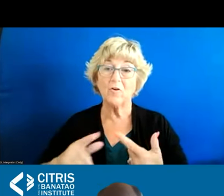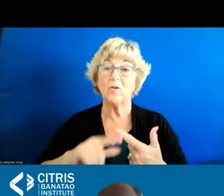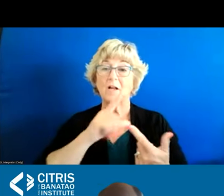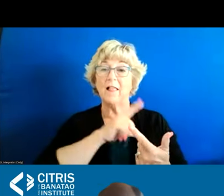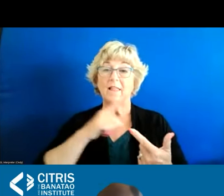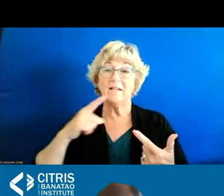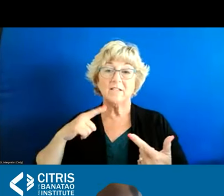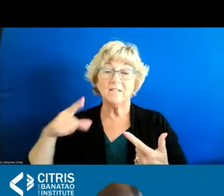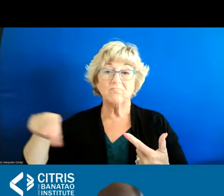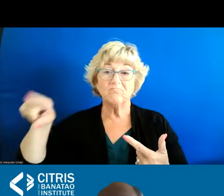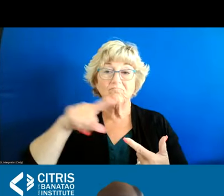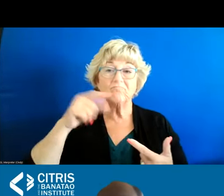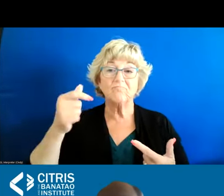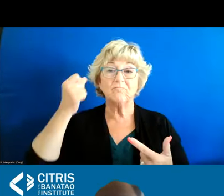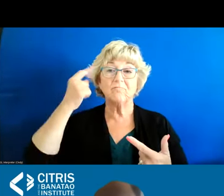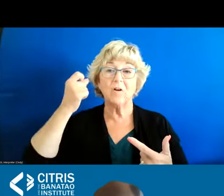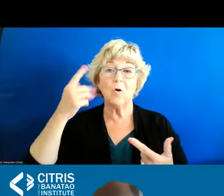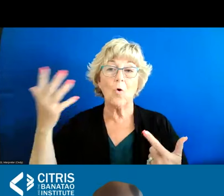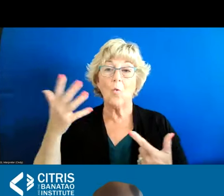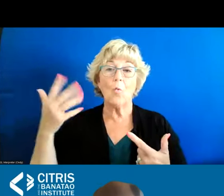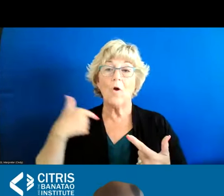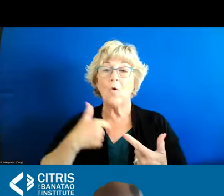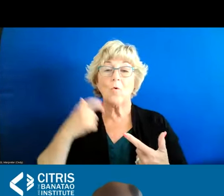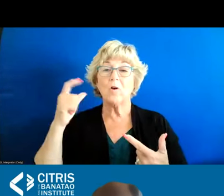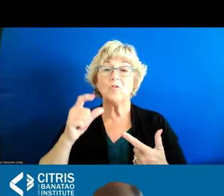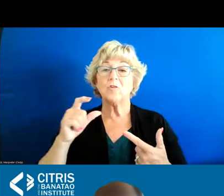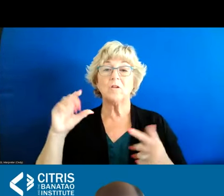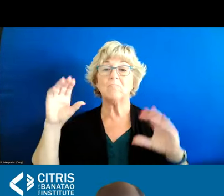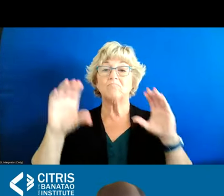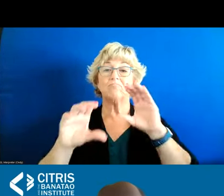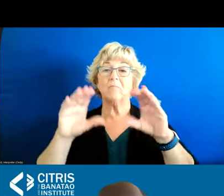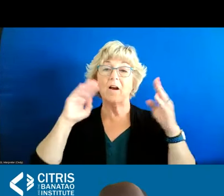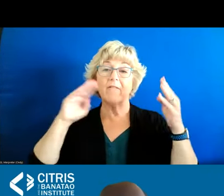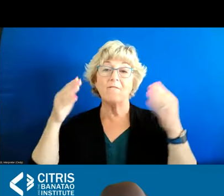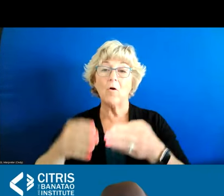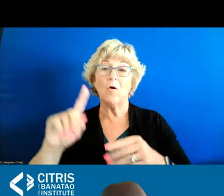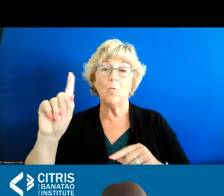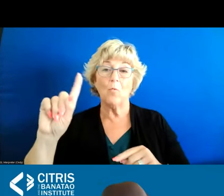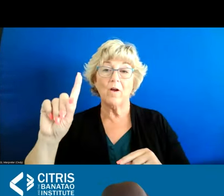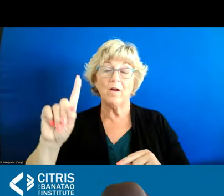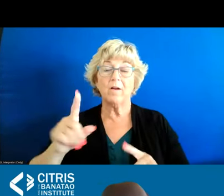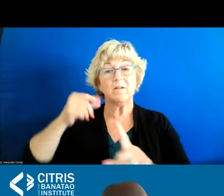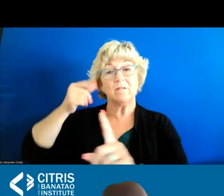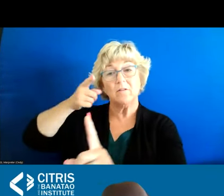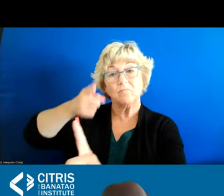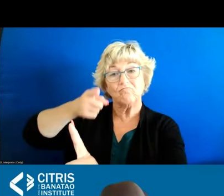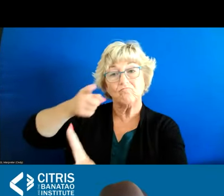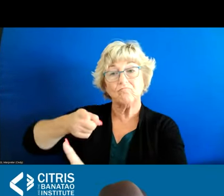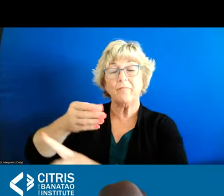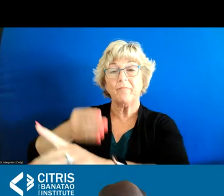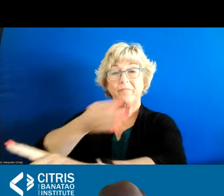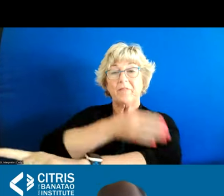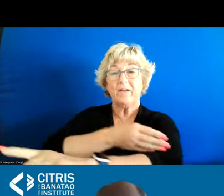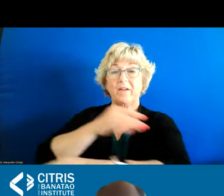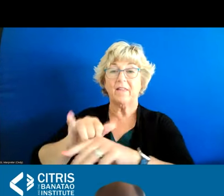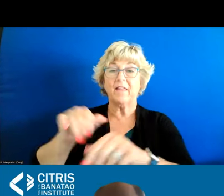understand what can be uh where we should be putting our resources but being able to target and enhance where that